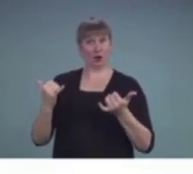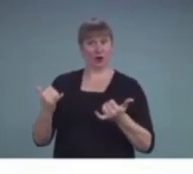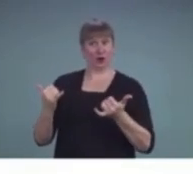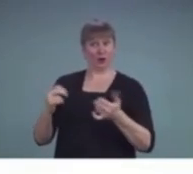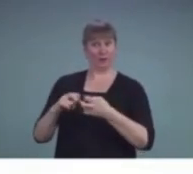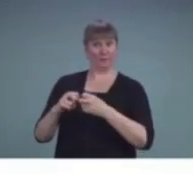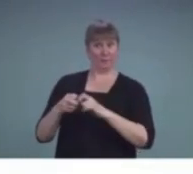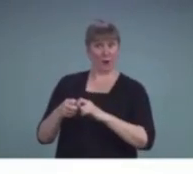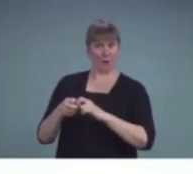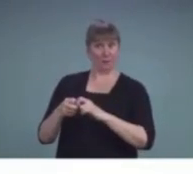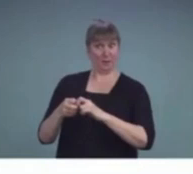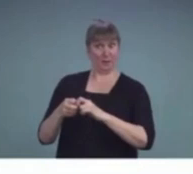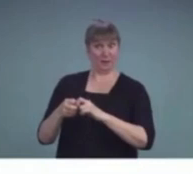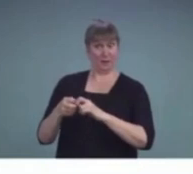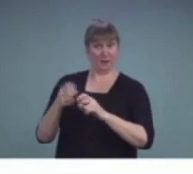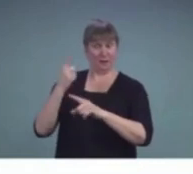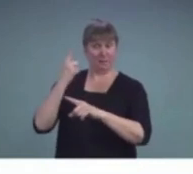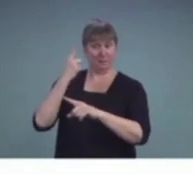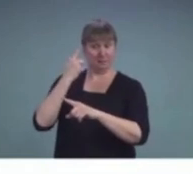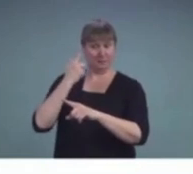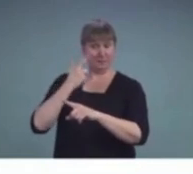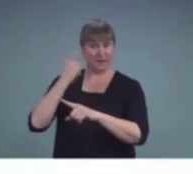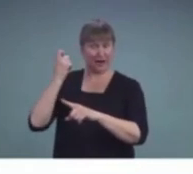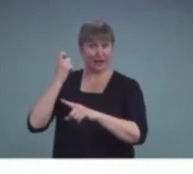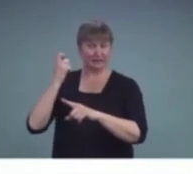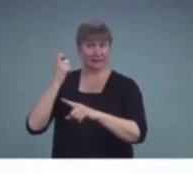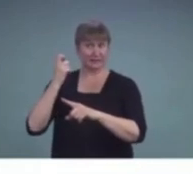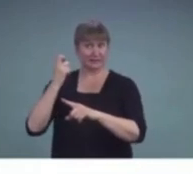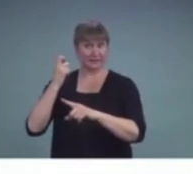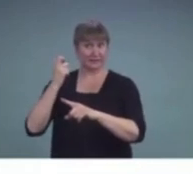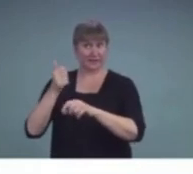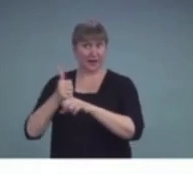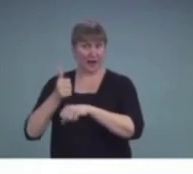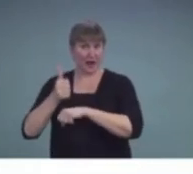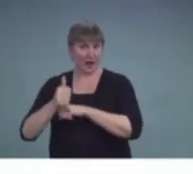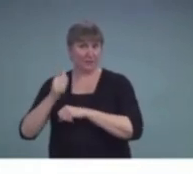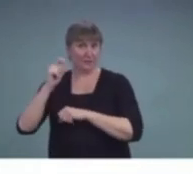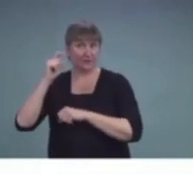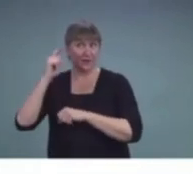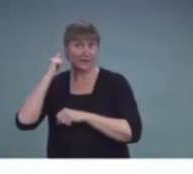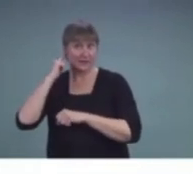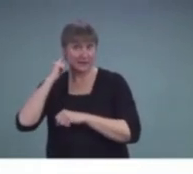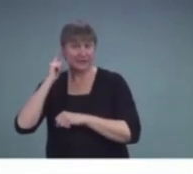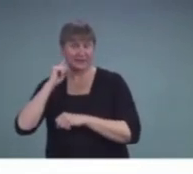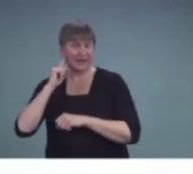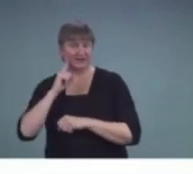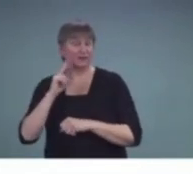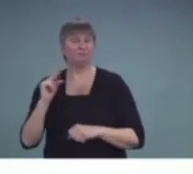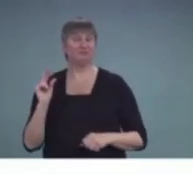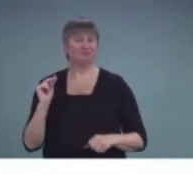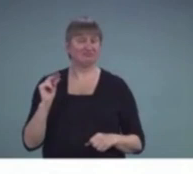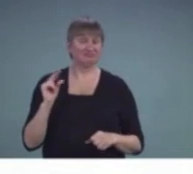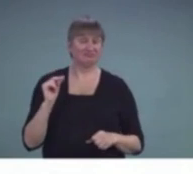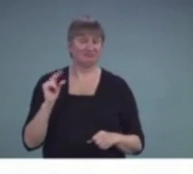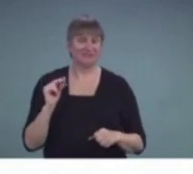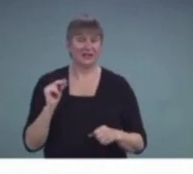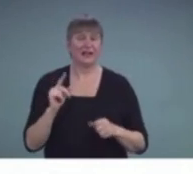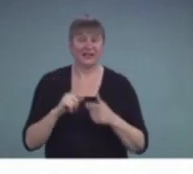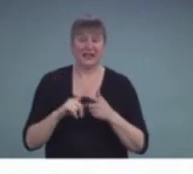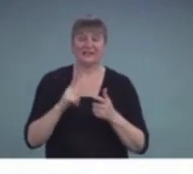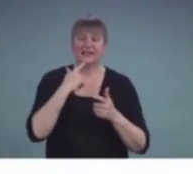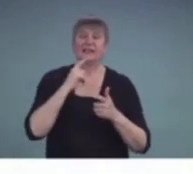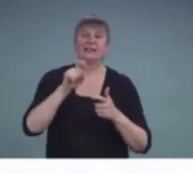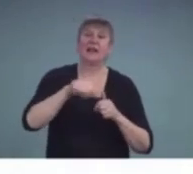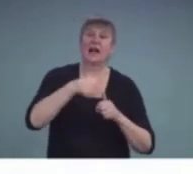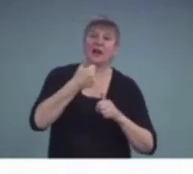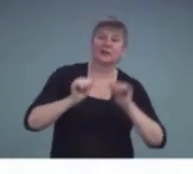the result of the adverse impact of deafness in the right ear. And they determined that additional assessments were needed